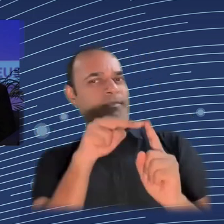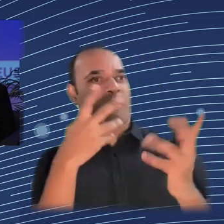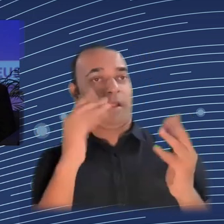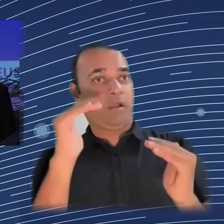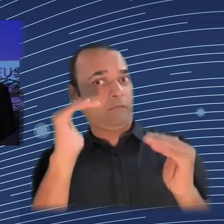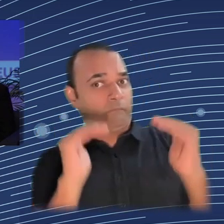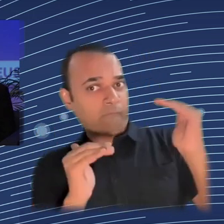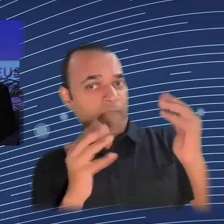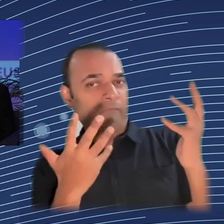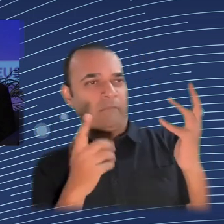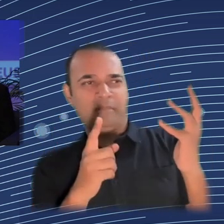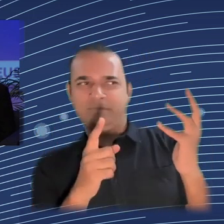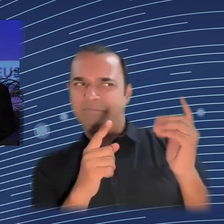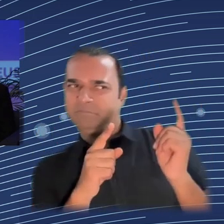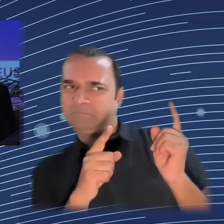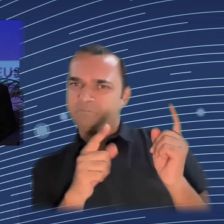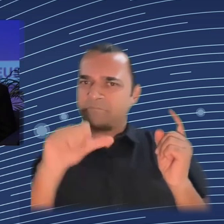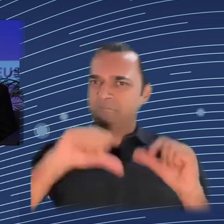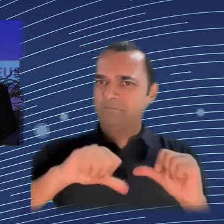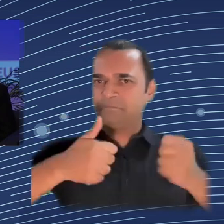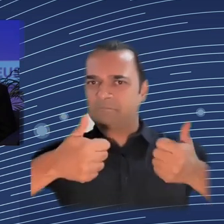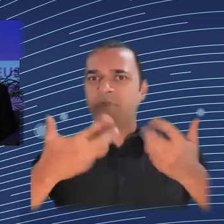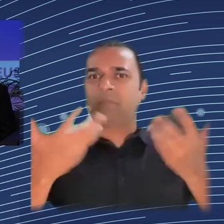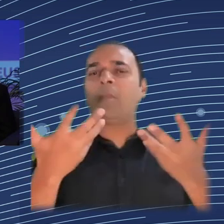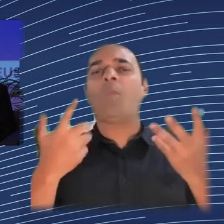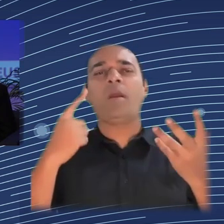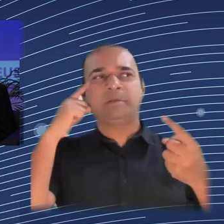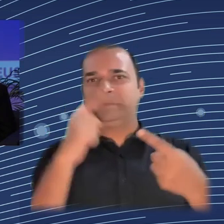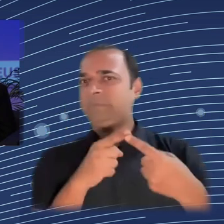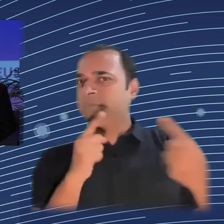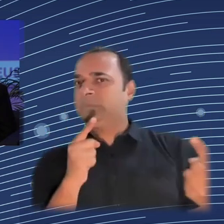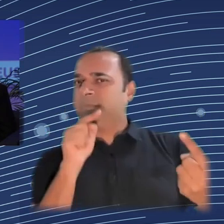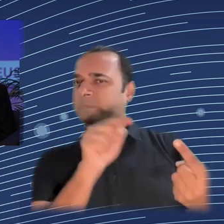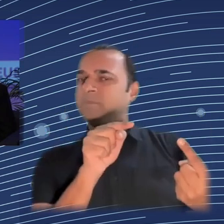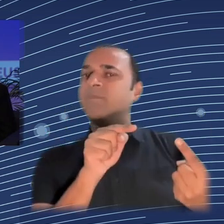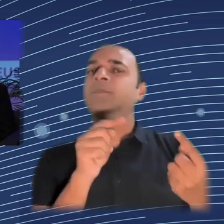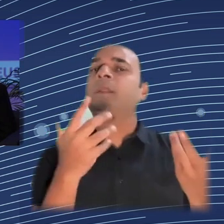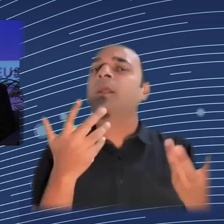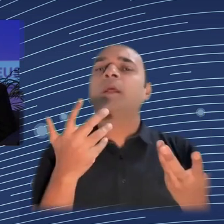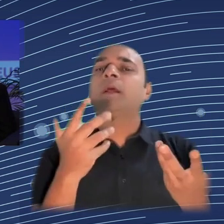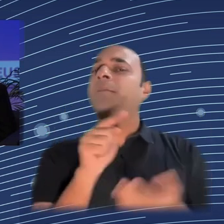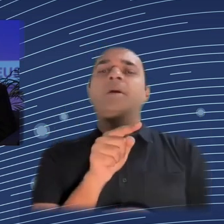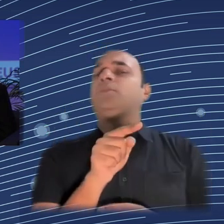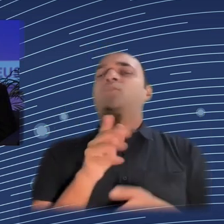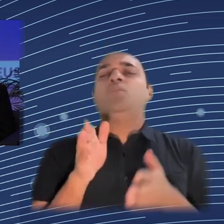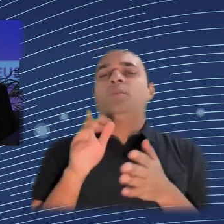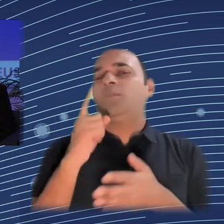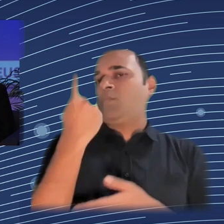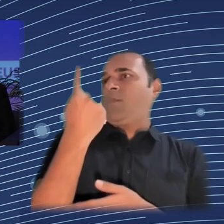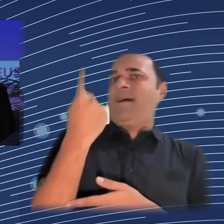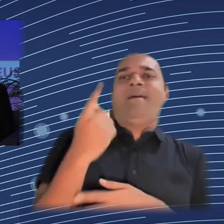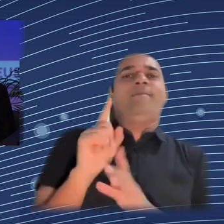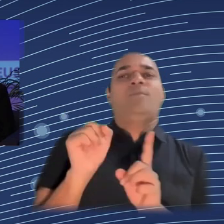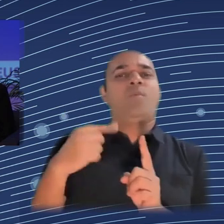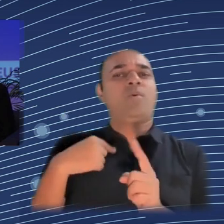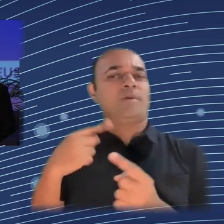a say there. For instance, design has developed methods and tools to tackle uncertain and complex issues. It